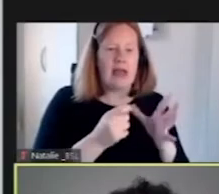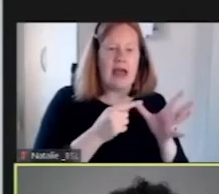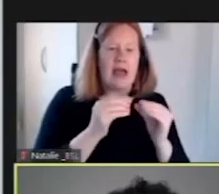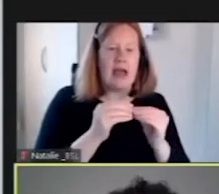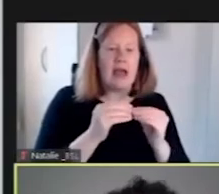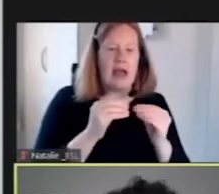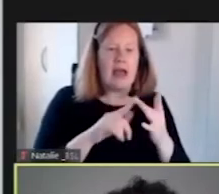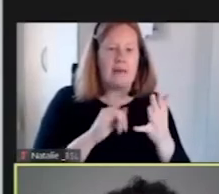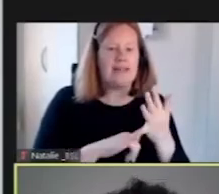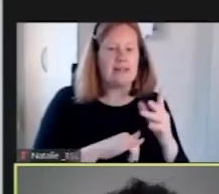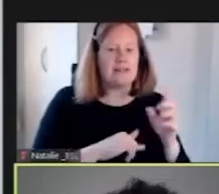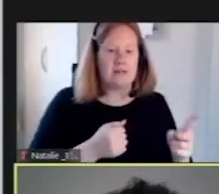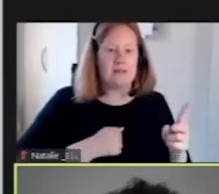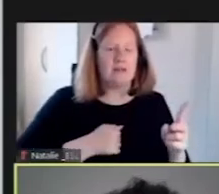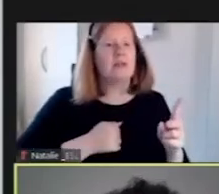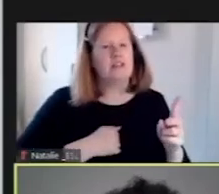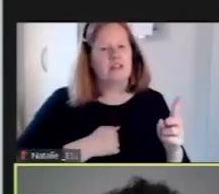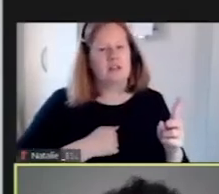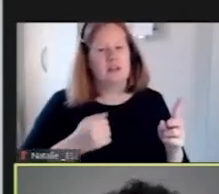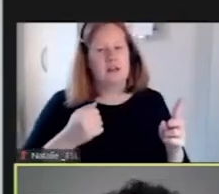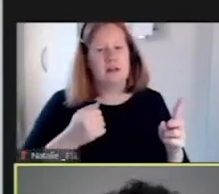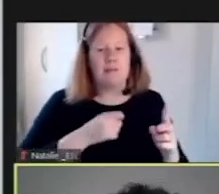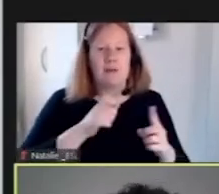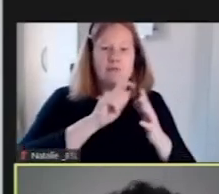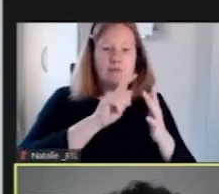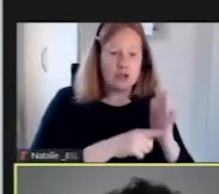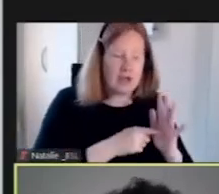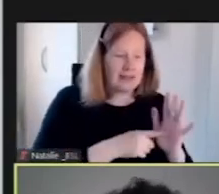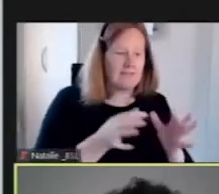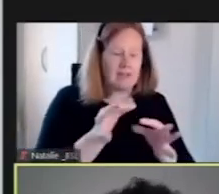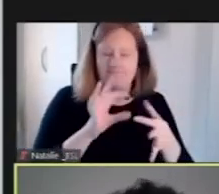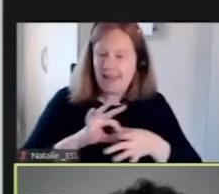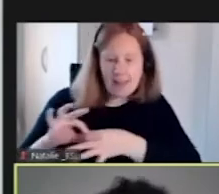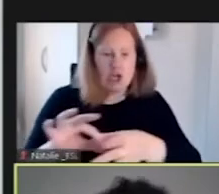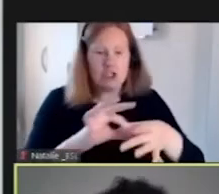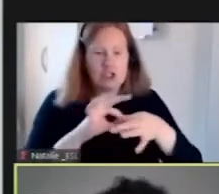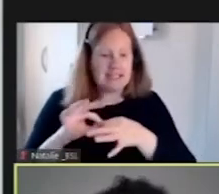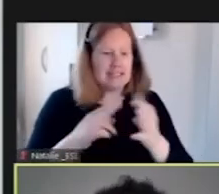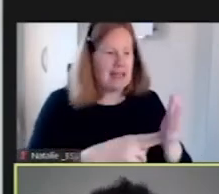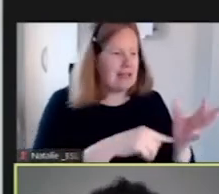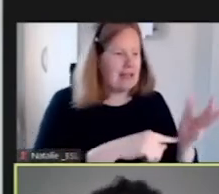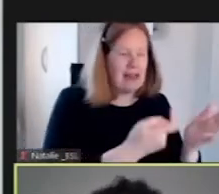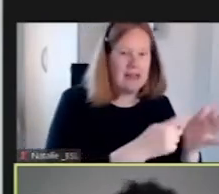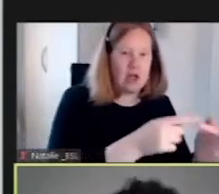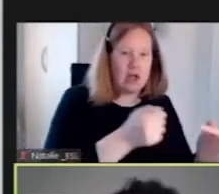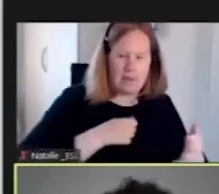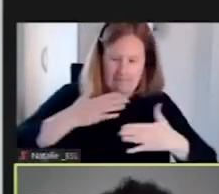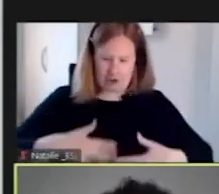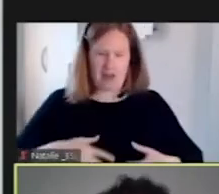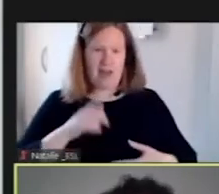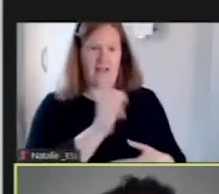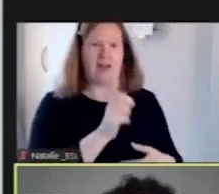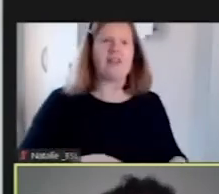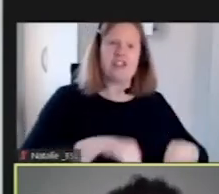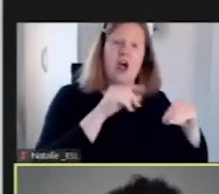where my whole kind of project to do with ecologies and nature and my body started, even